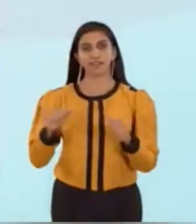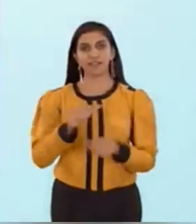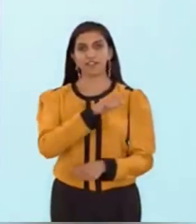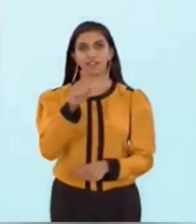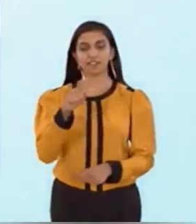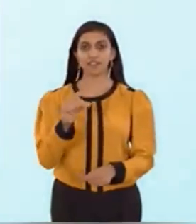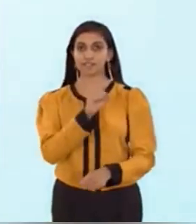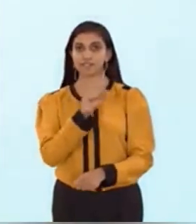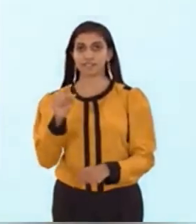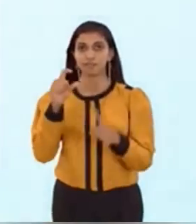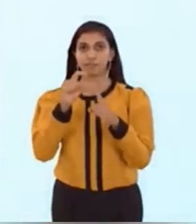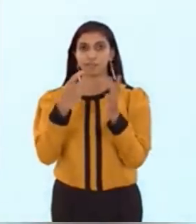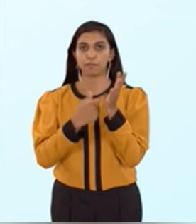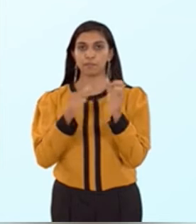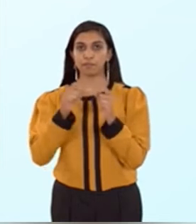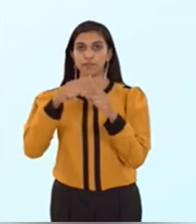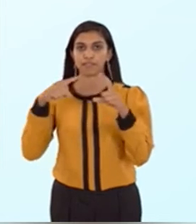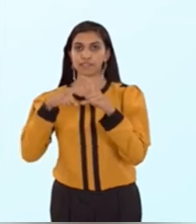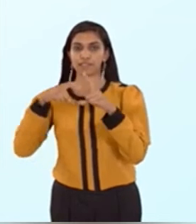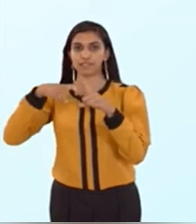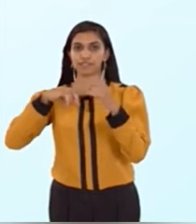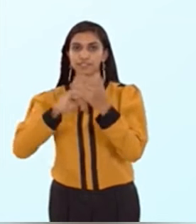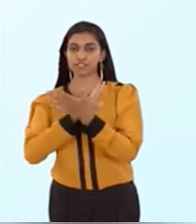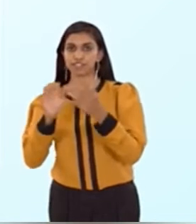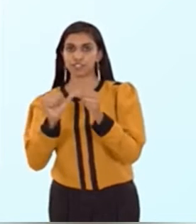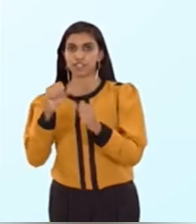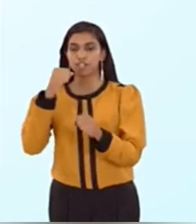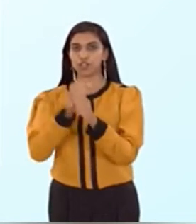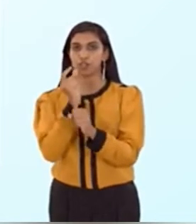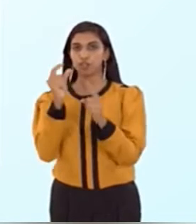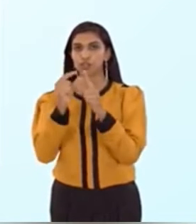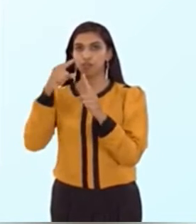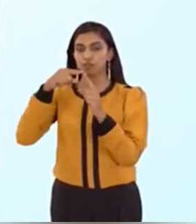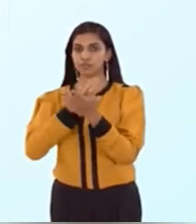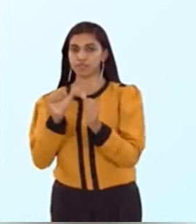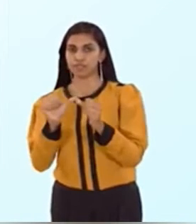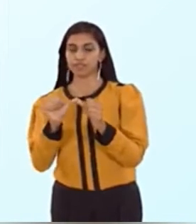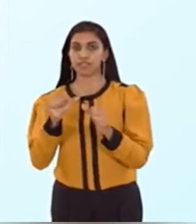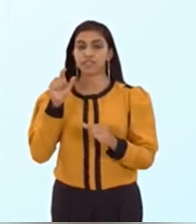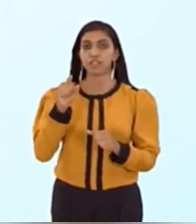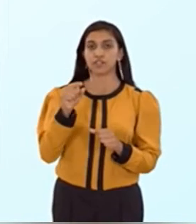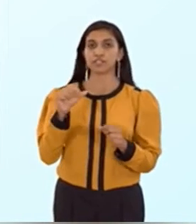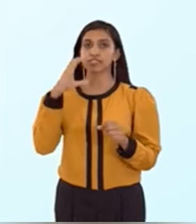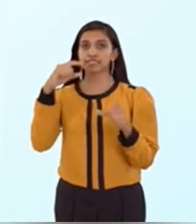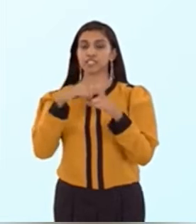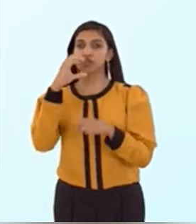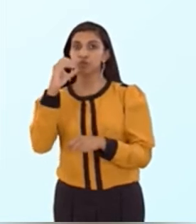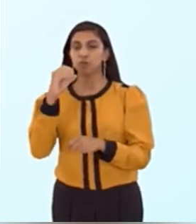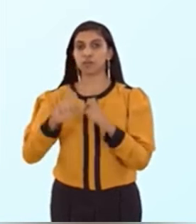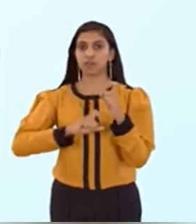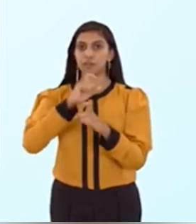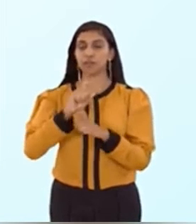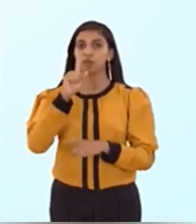I am Hriteksha Gupta. I'm the founder and CEO of One Special Place. One Special Place is a health tech company. We deal